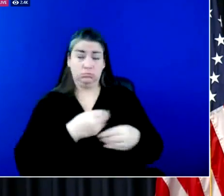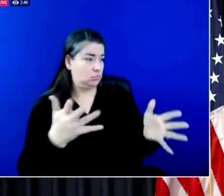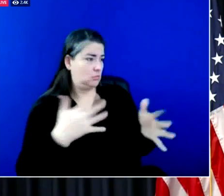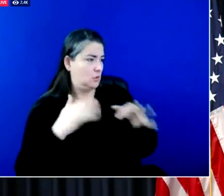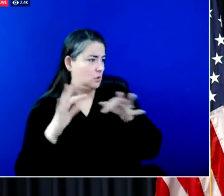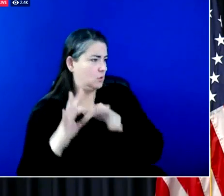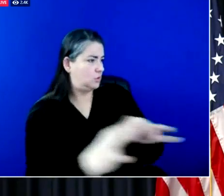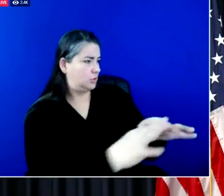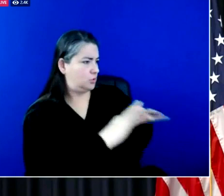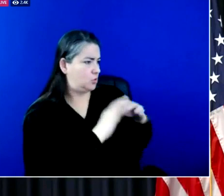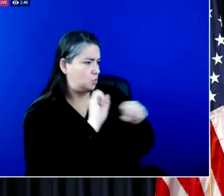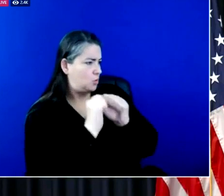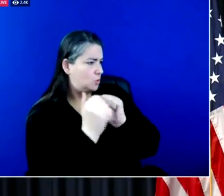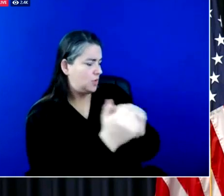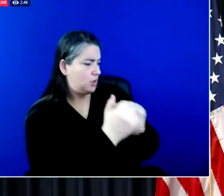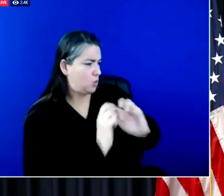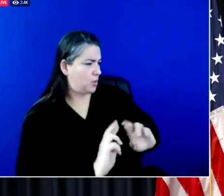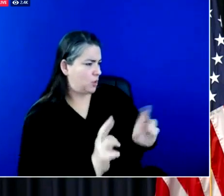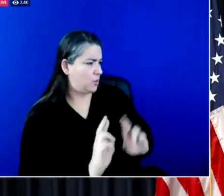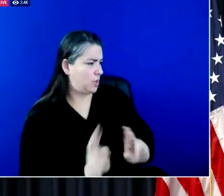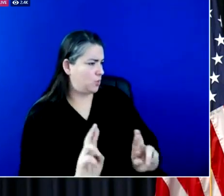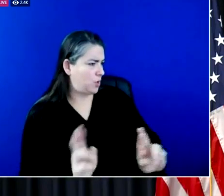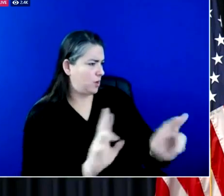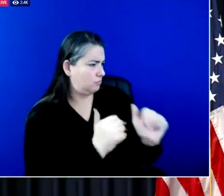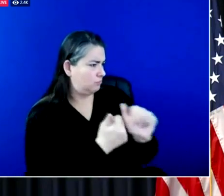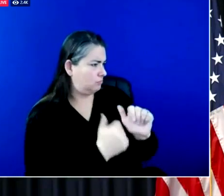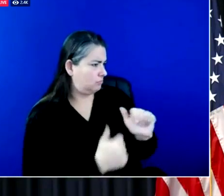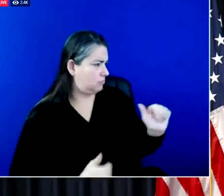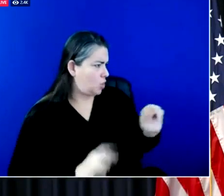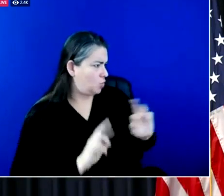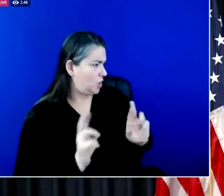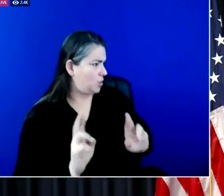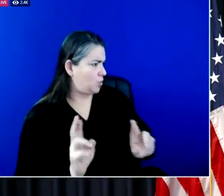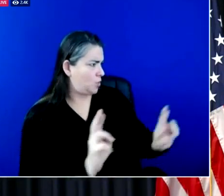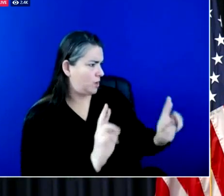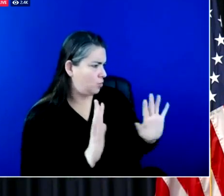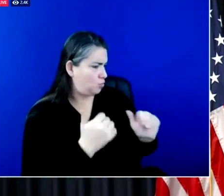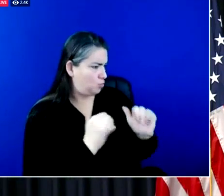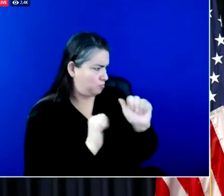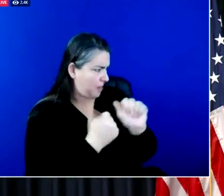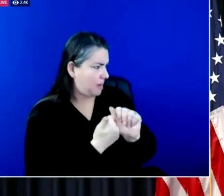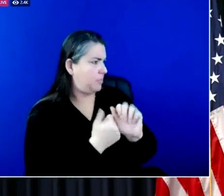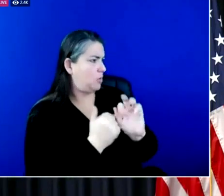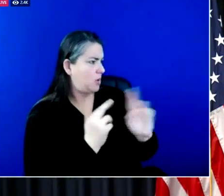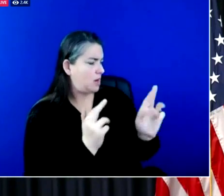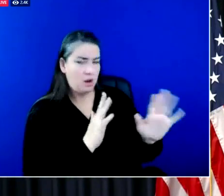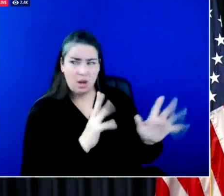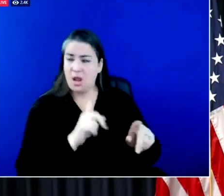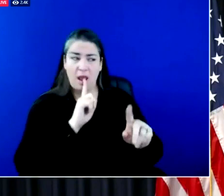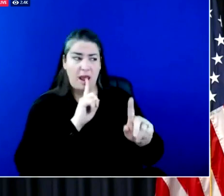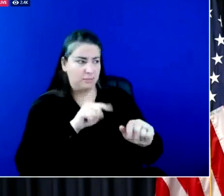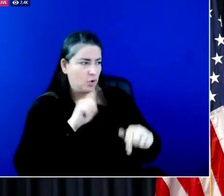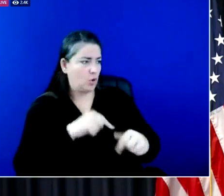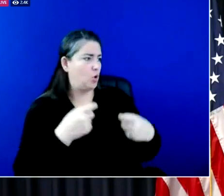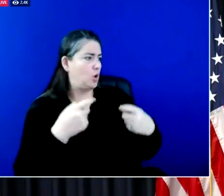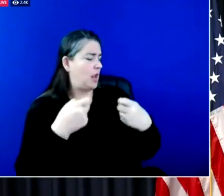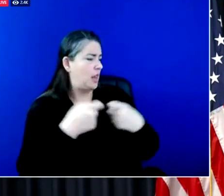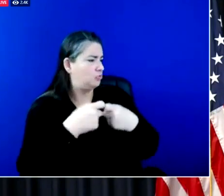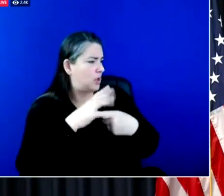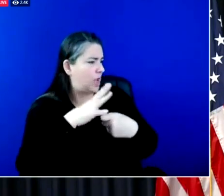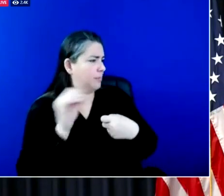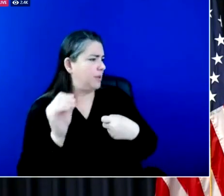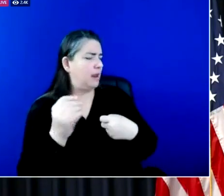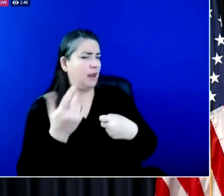cabinet employees by emergency management by our utility companies by our local responders and and it's been uh